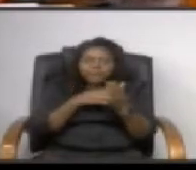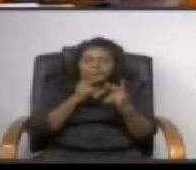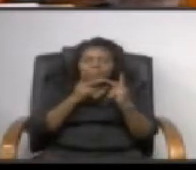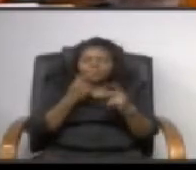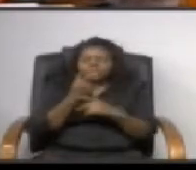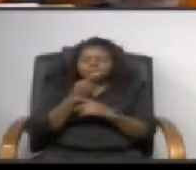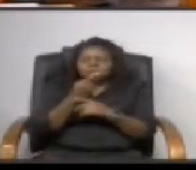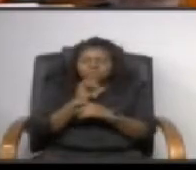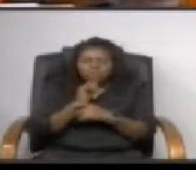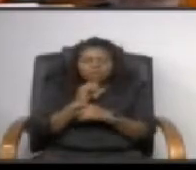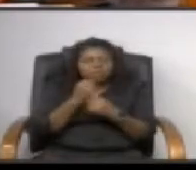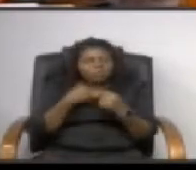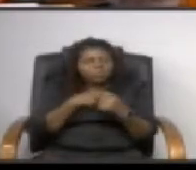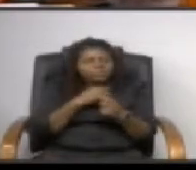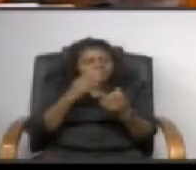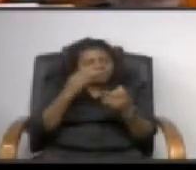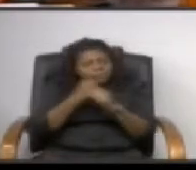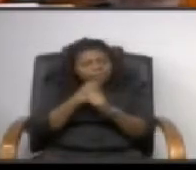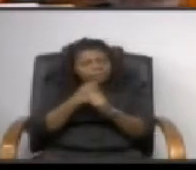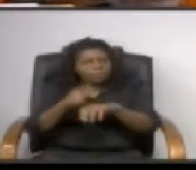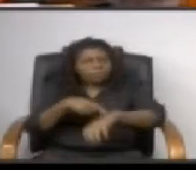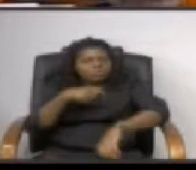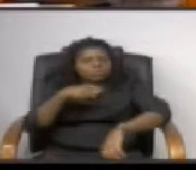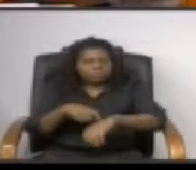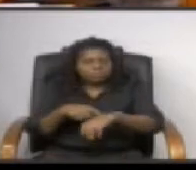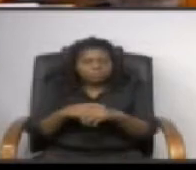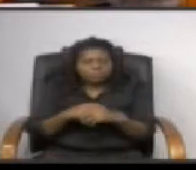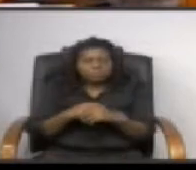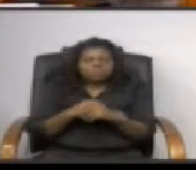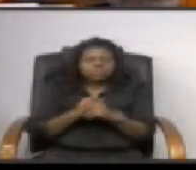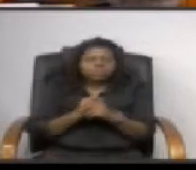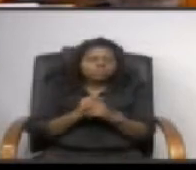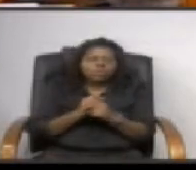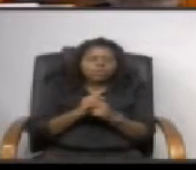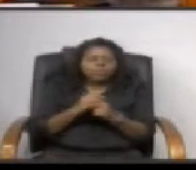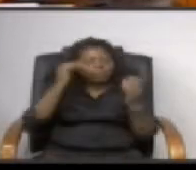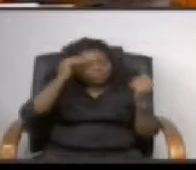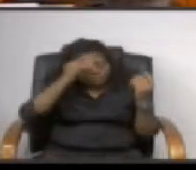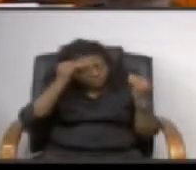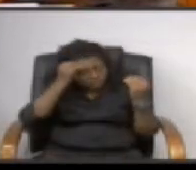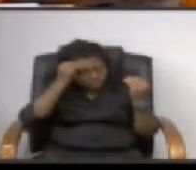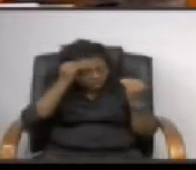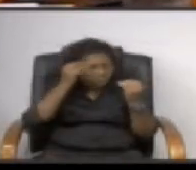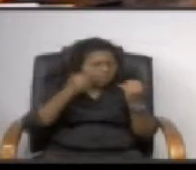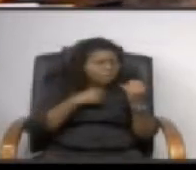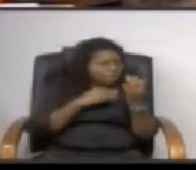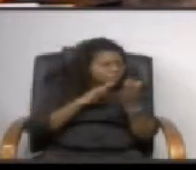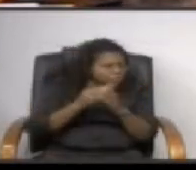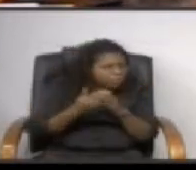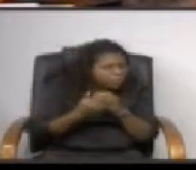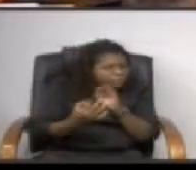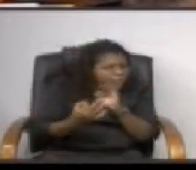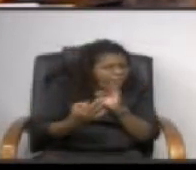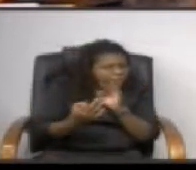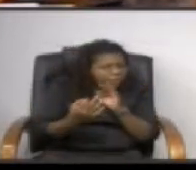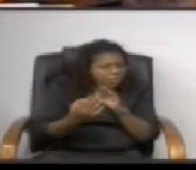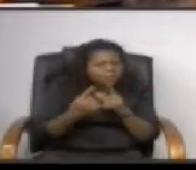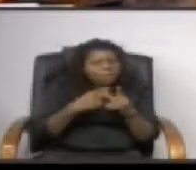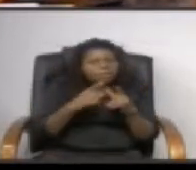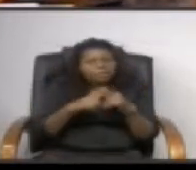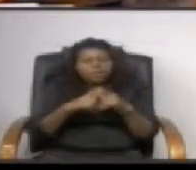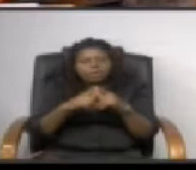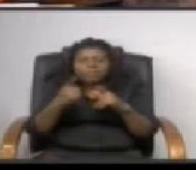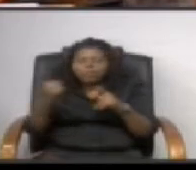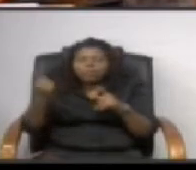a long time they think about it and after a while when they get feedback from the community or from members of council they they dropped it very